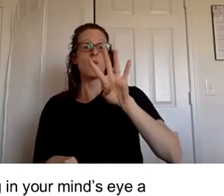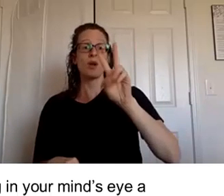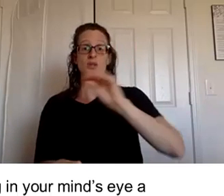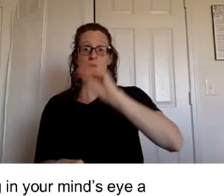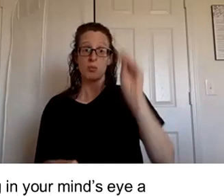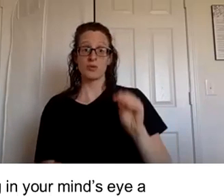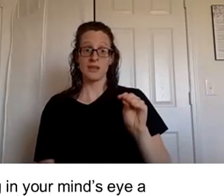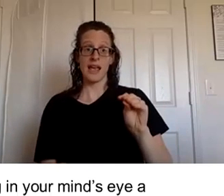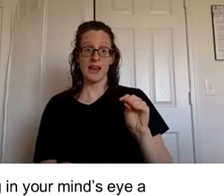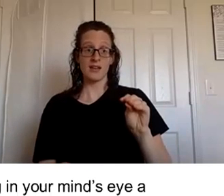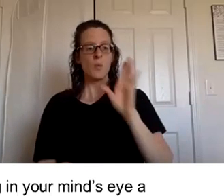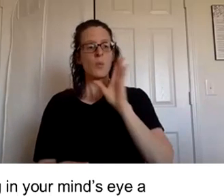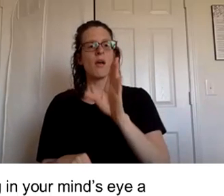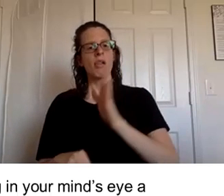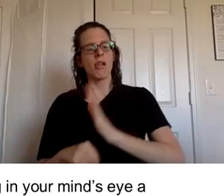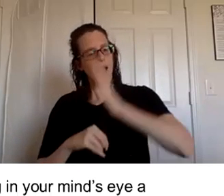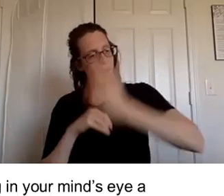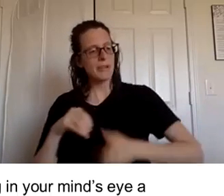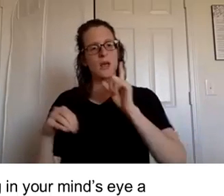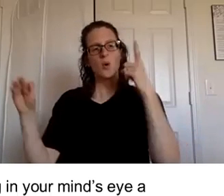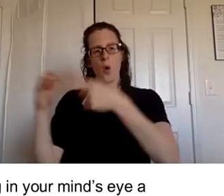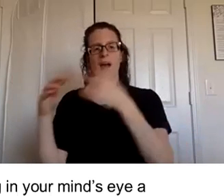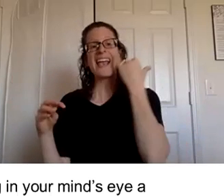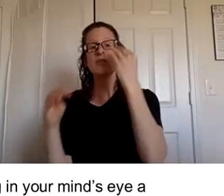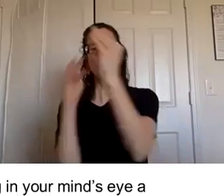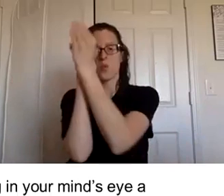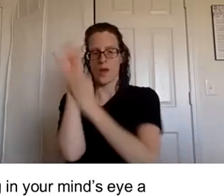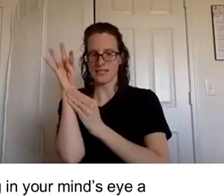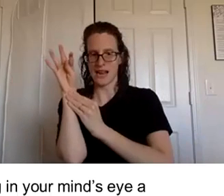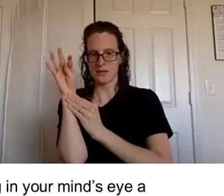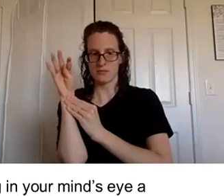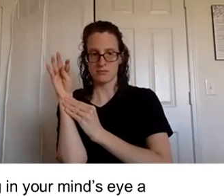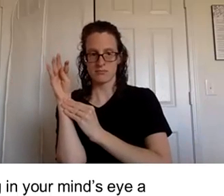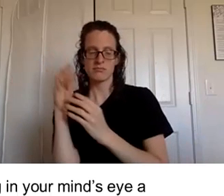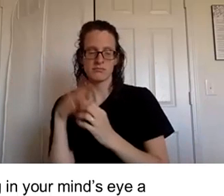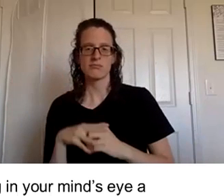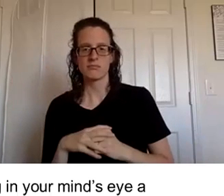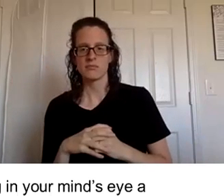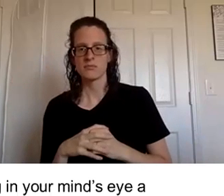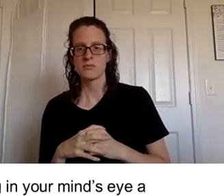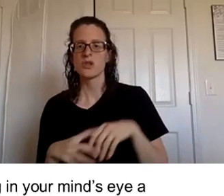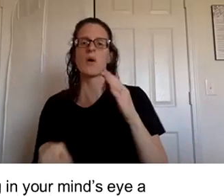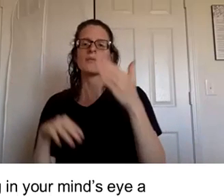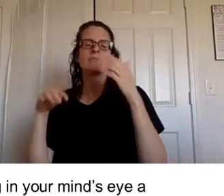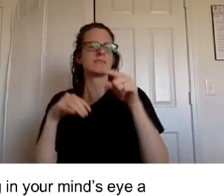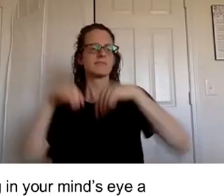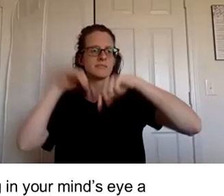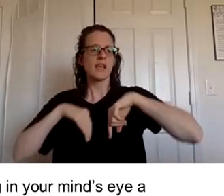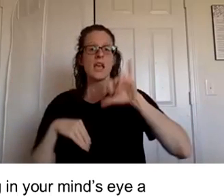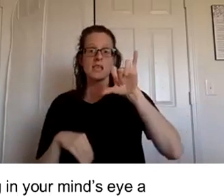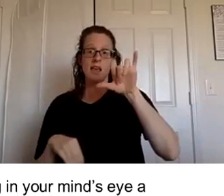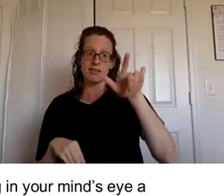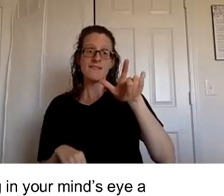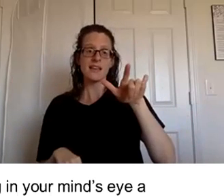you write them down pen and or actually Gary always said paper and pencil